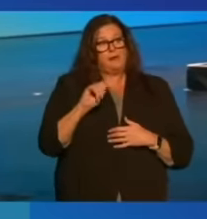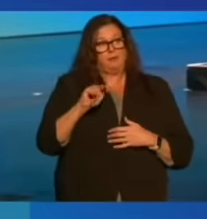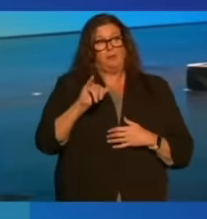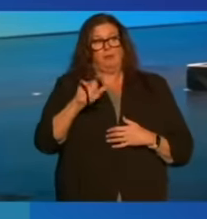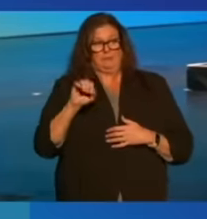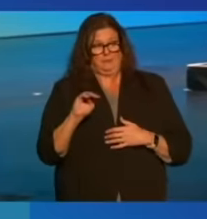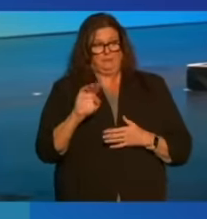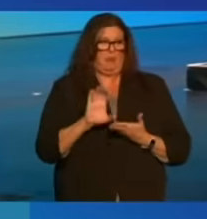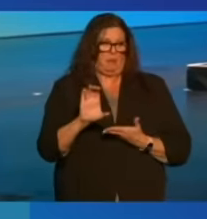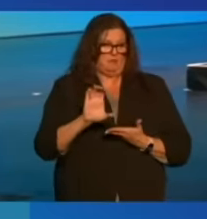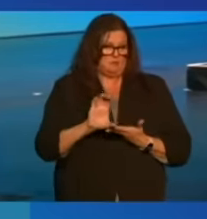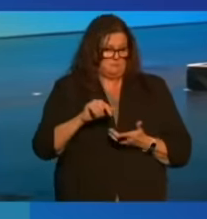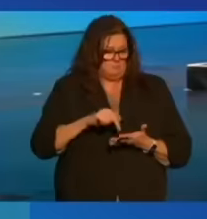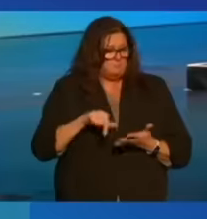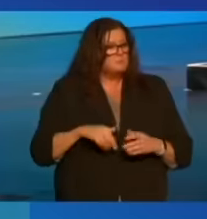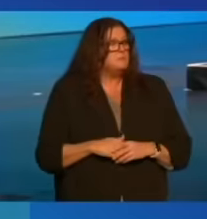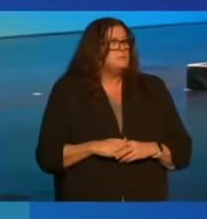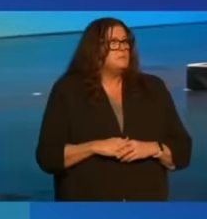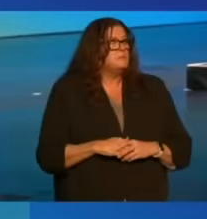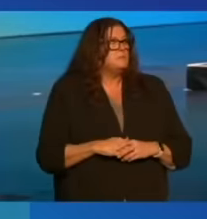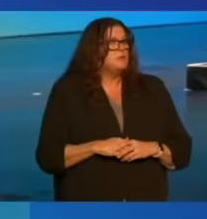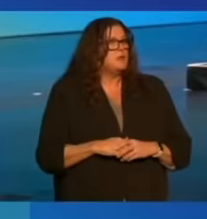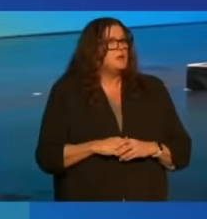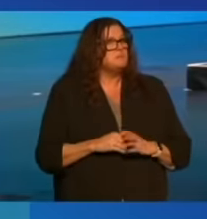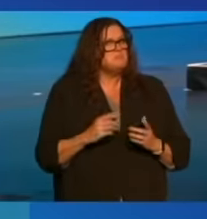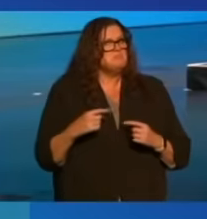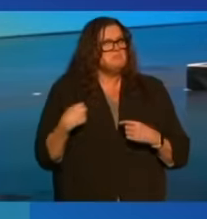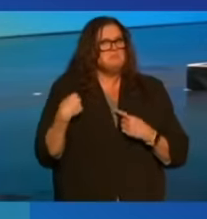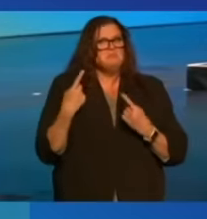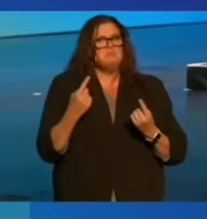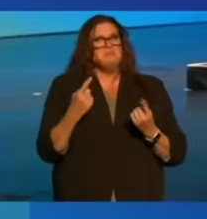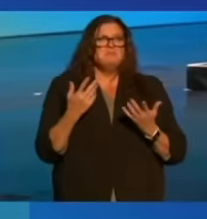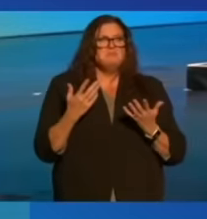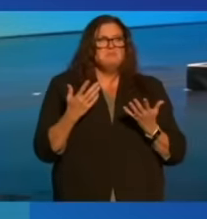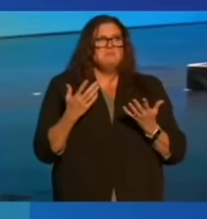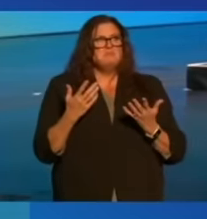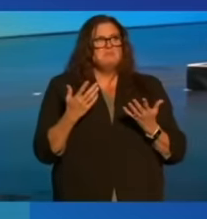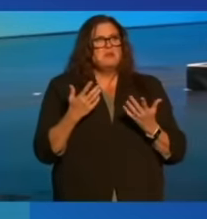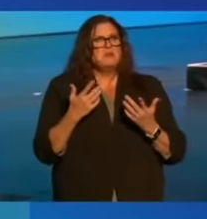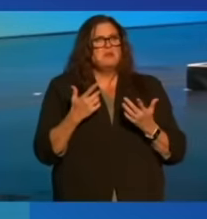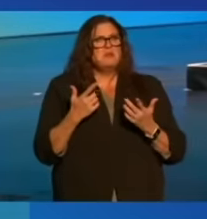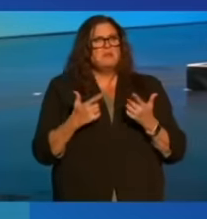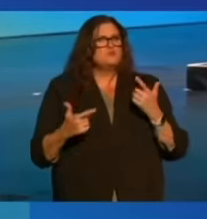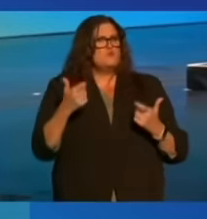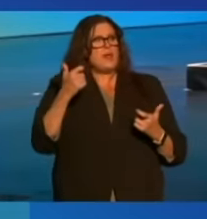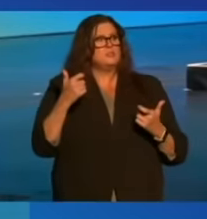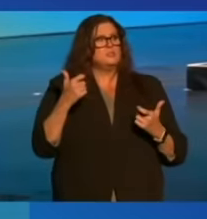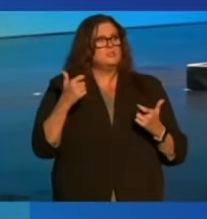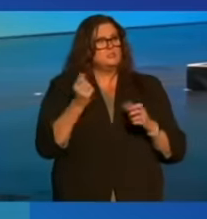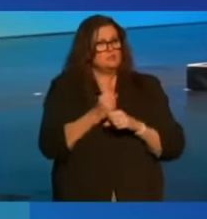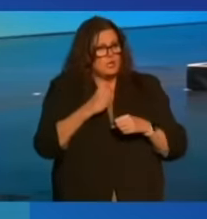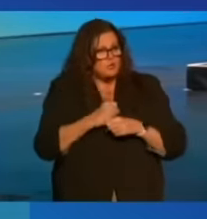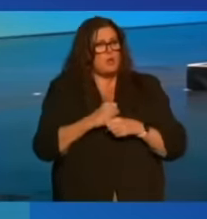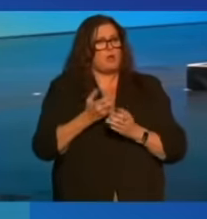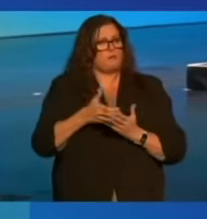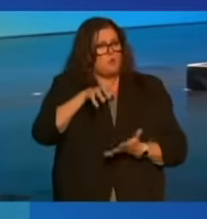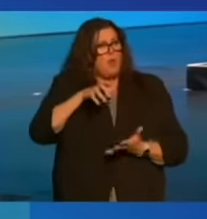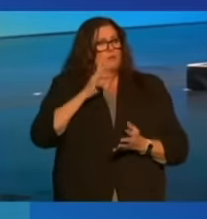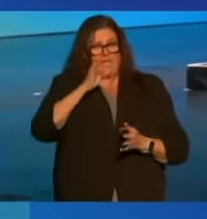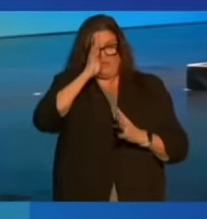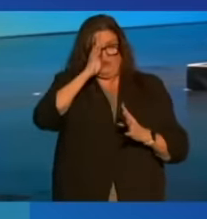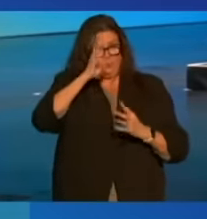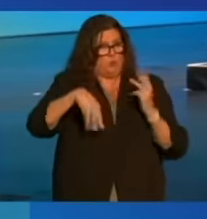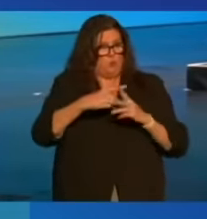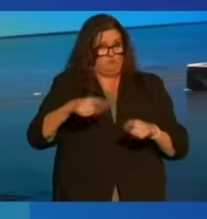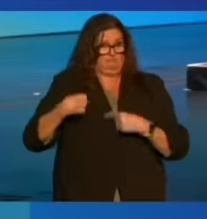has been the greatest generator of wealth and innovation that the world